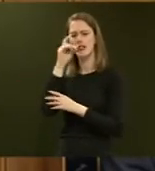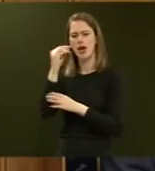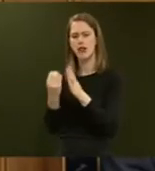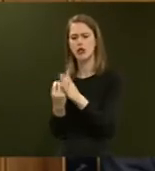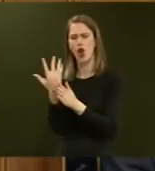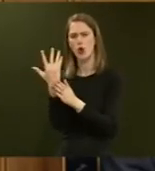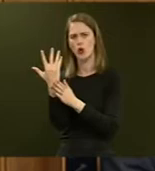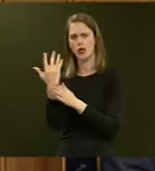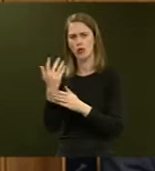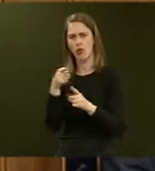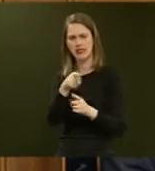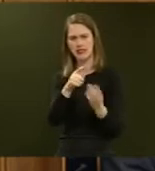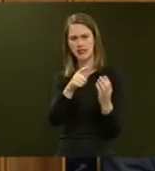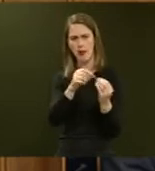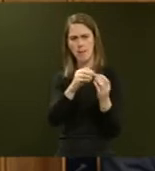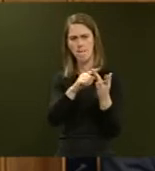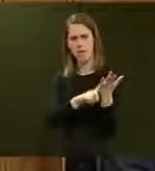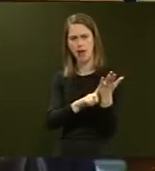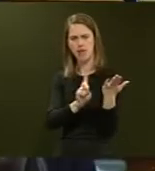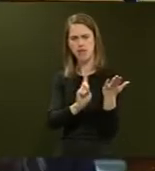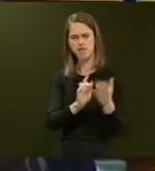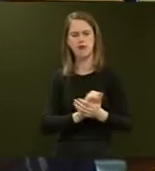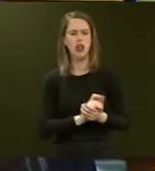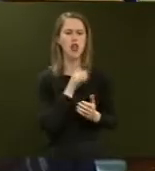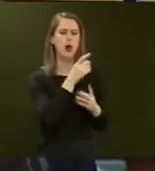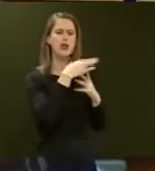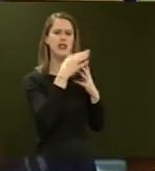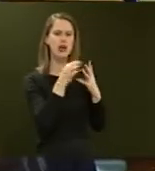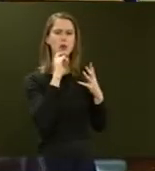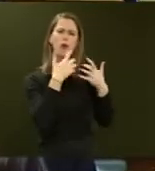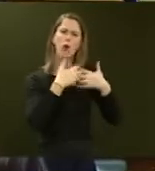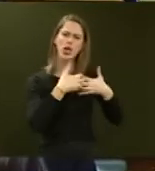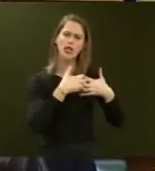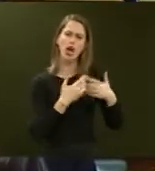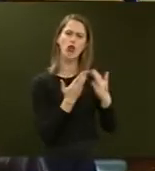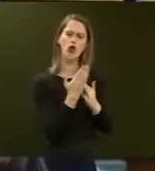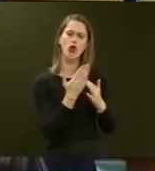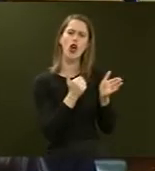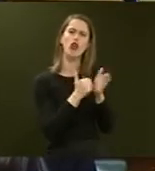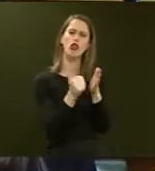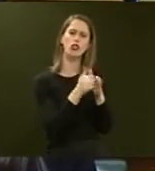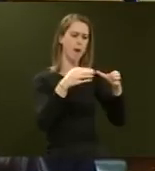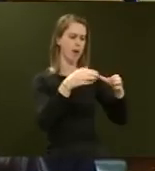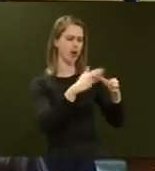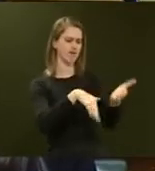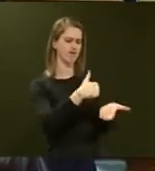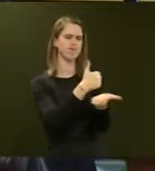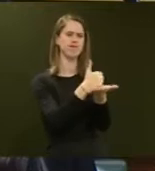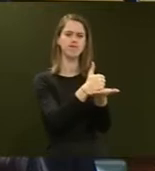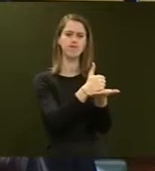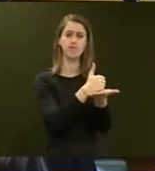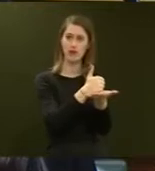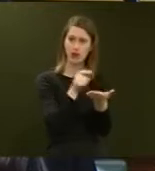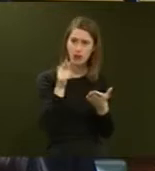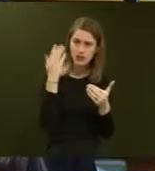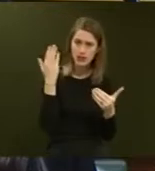under this bill? Mr Speaker, those details will be worked through by the regulatory body that's been set up. Mr Speaker,